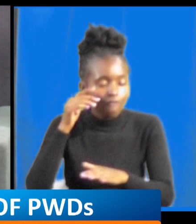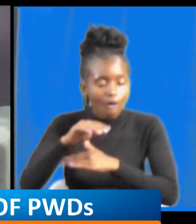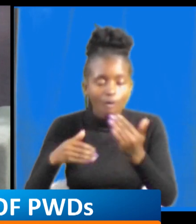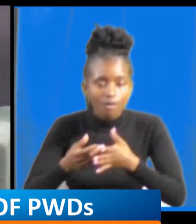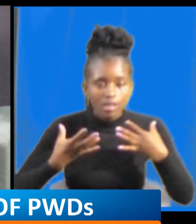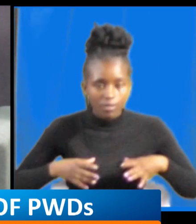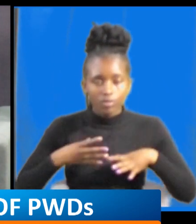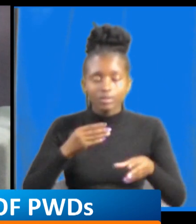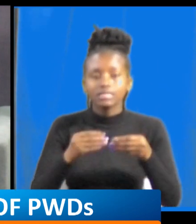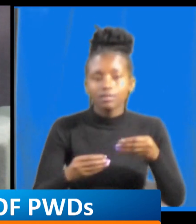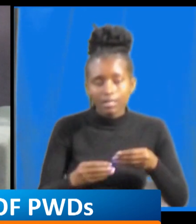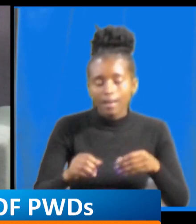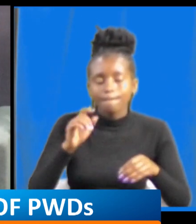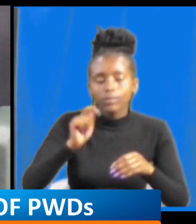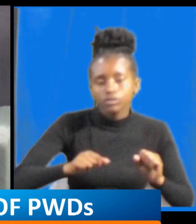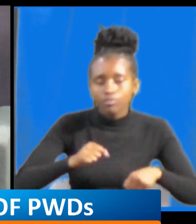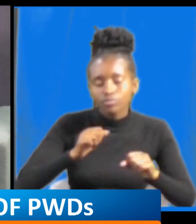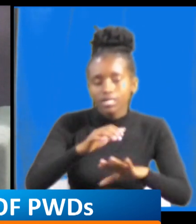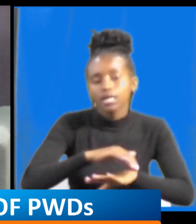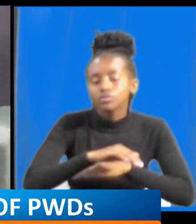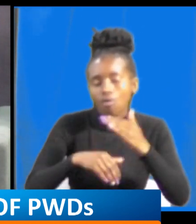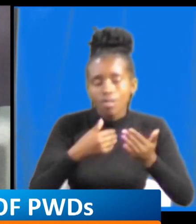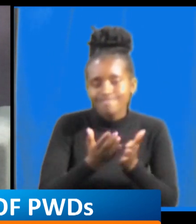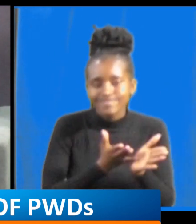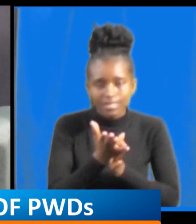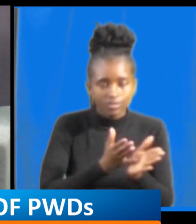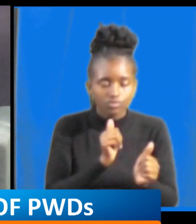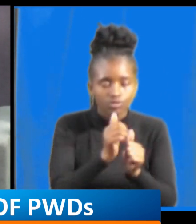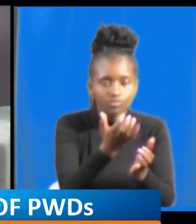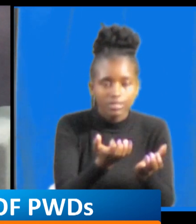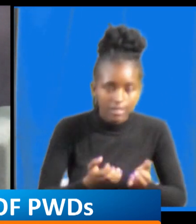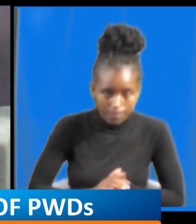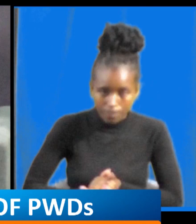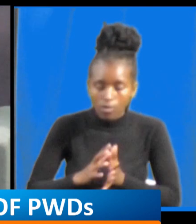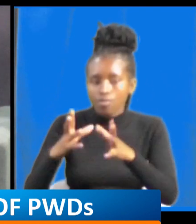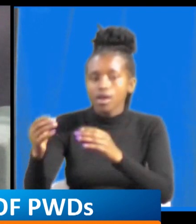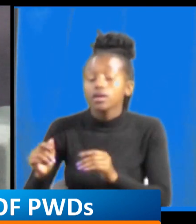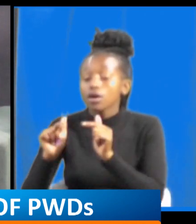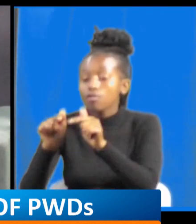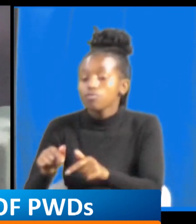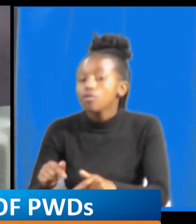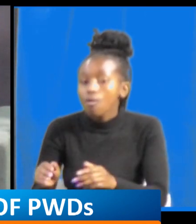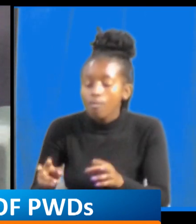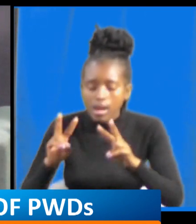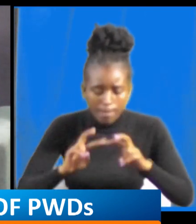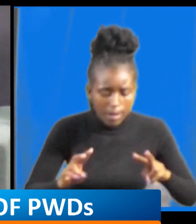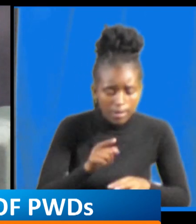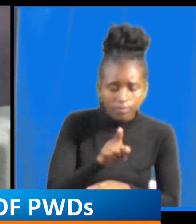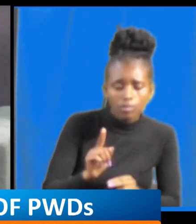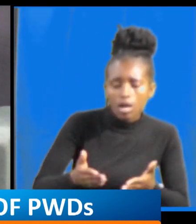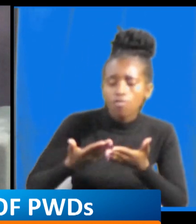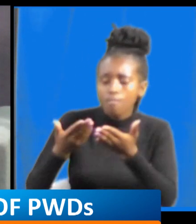cannot get in APDK everything is there you just need to go there they will assess you they will give you the necessary counseling